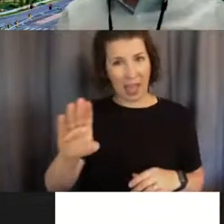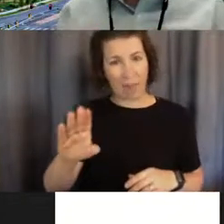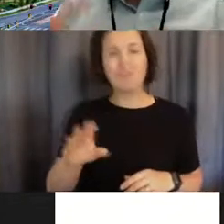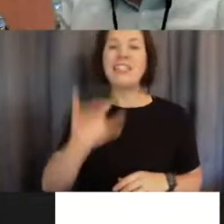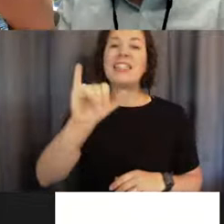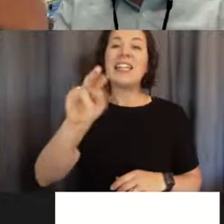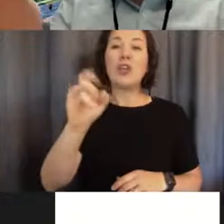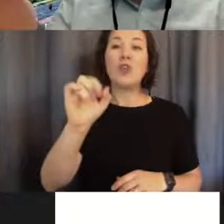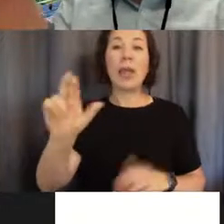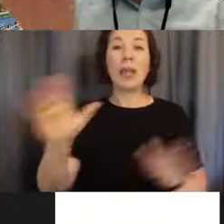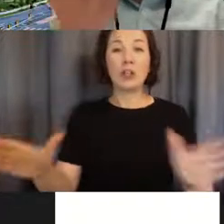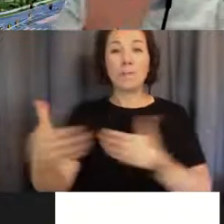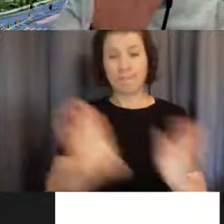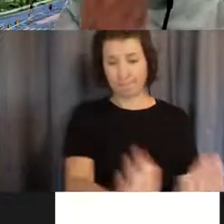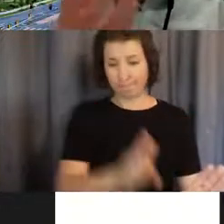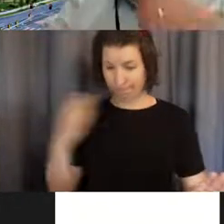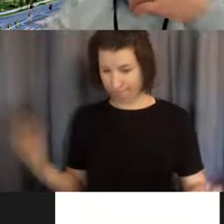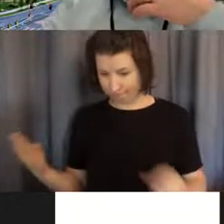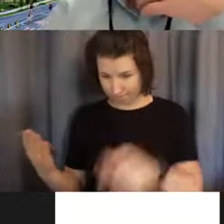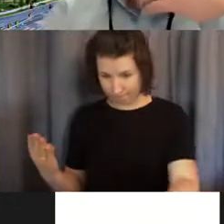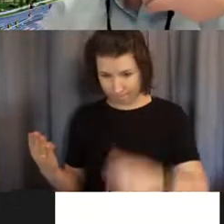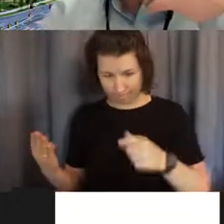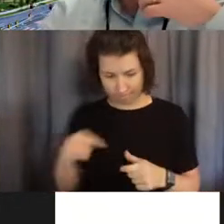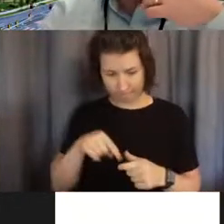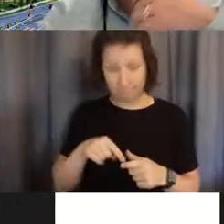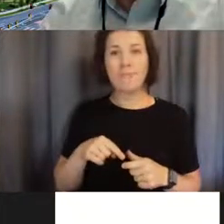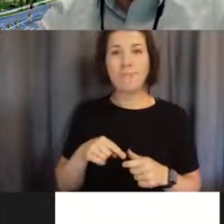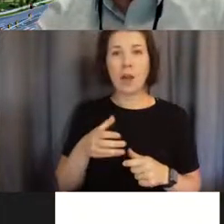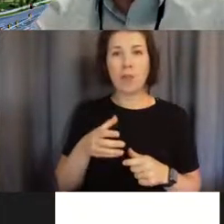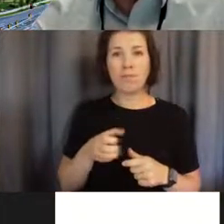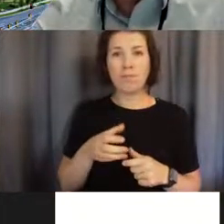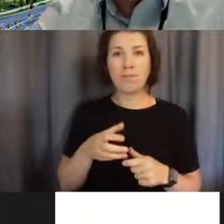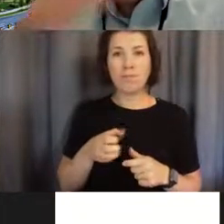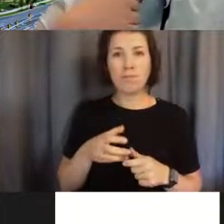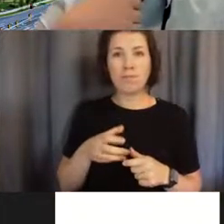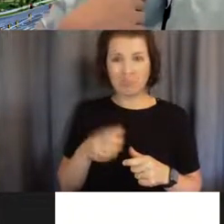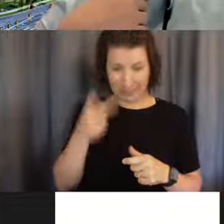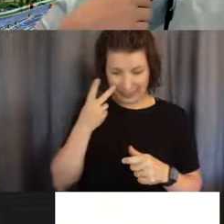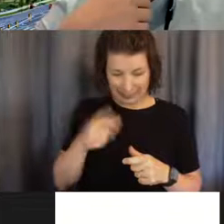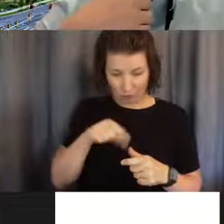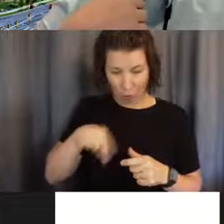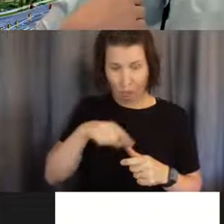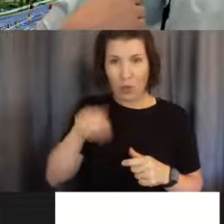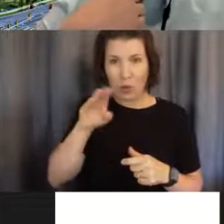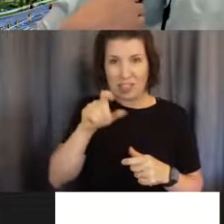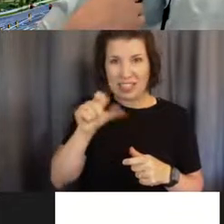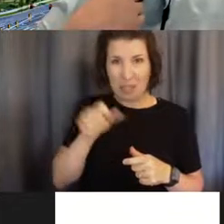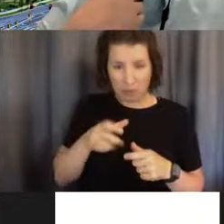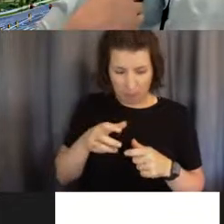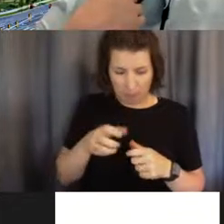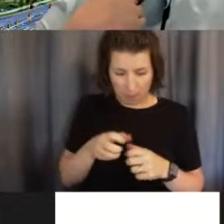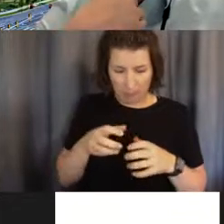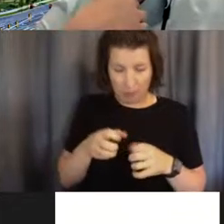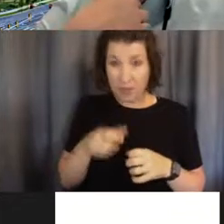look at it. And it's just sitting there just beating by itself, because heart cells will just beat by themselves.